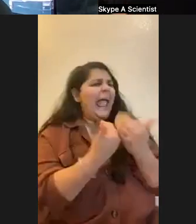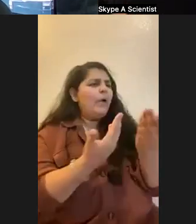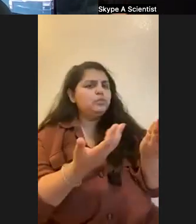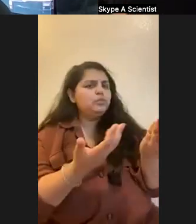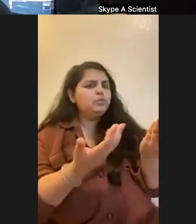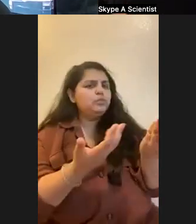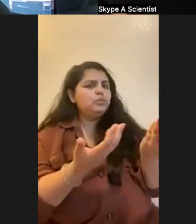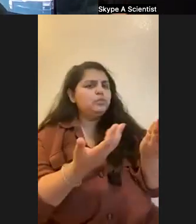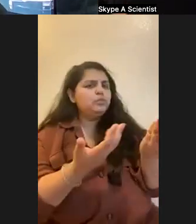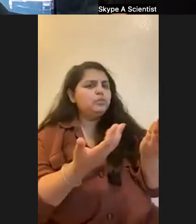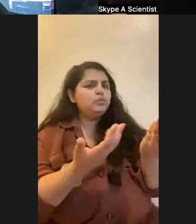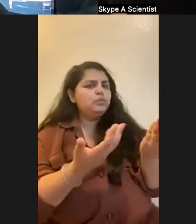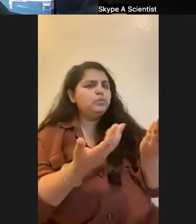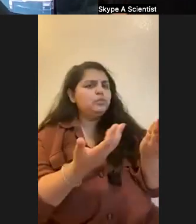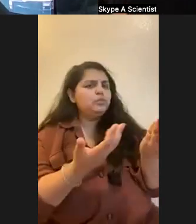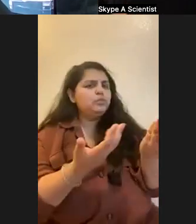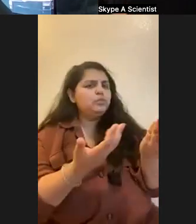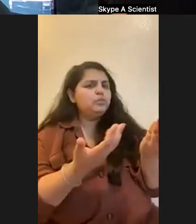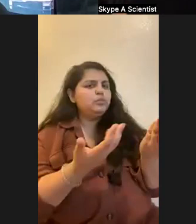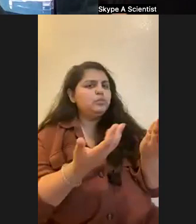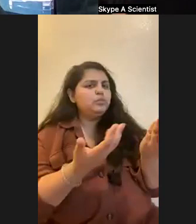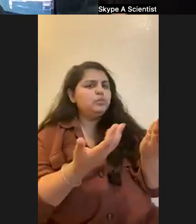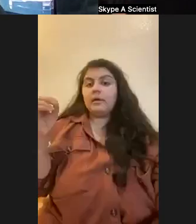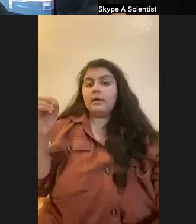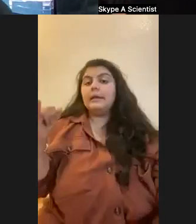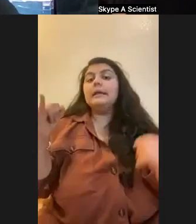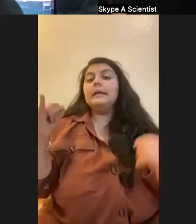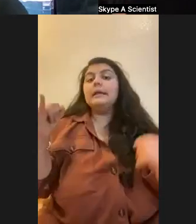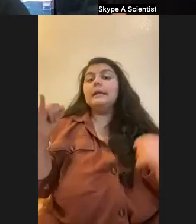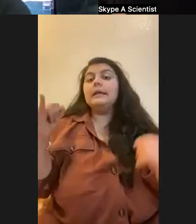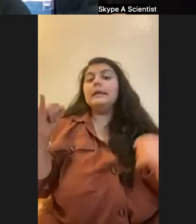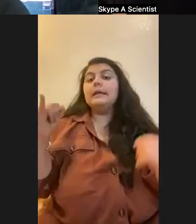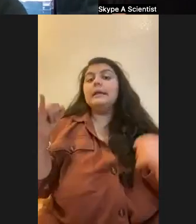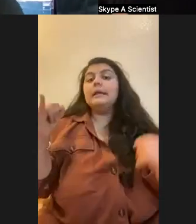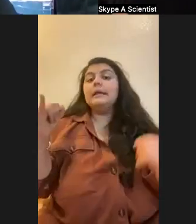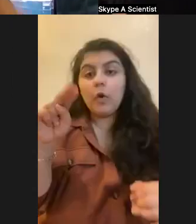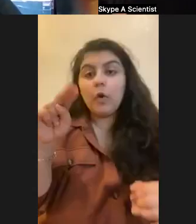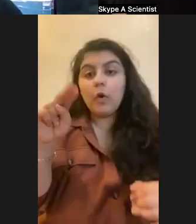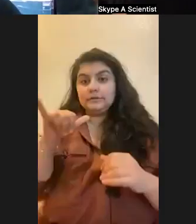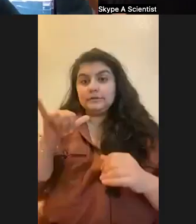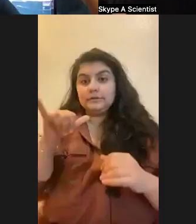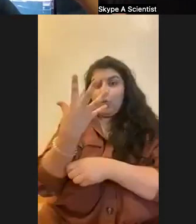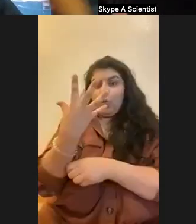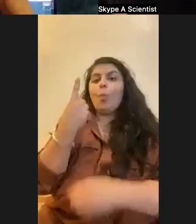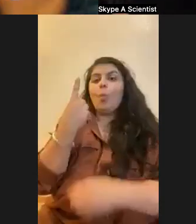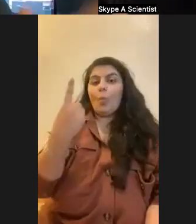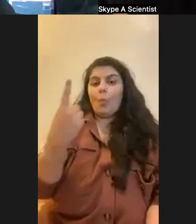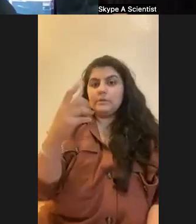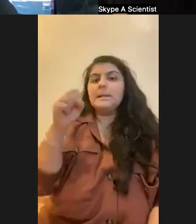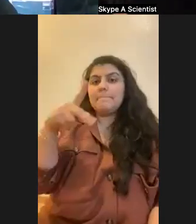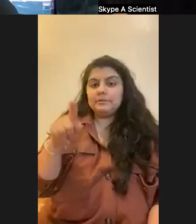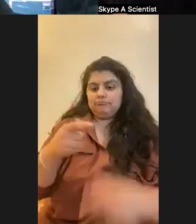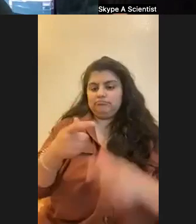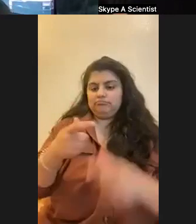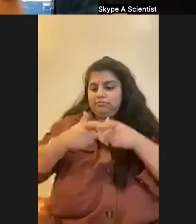So an individual colony grows in one spot and it grows outward. But